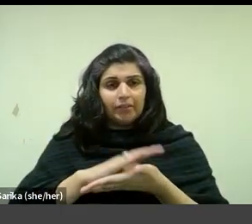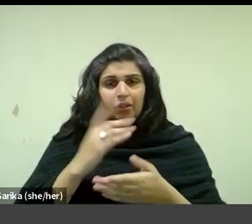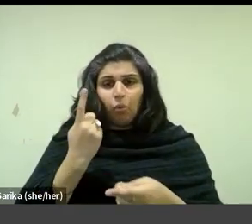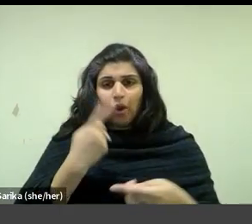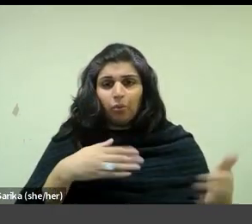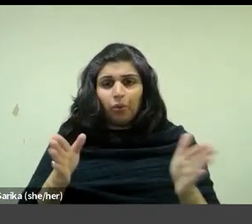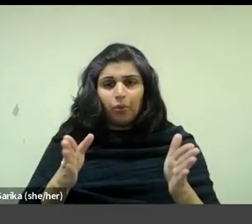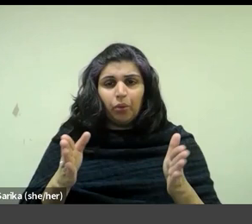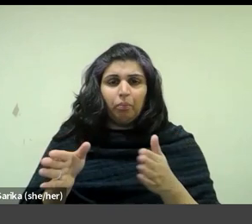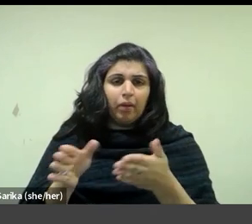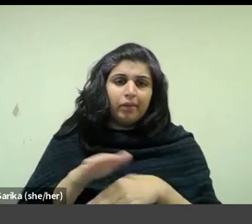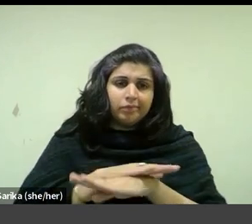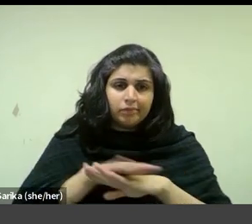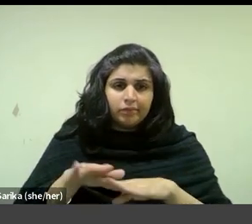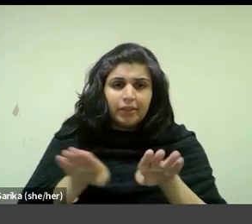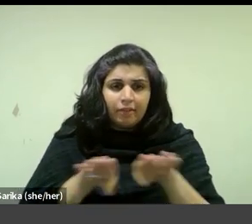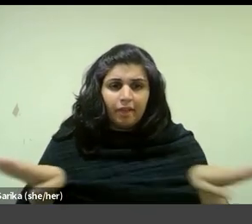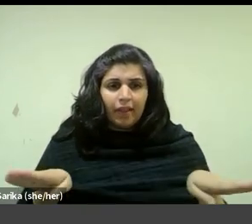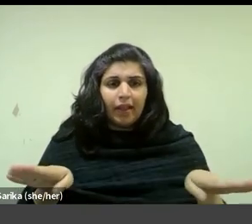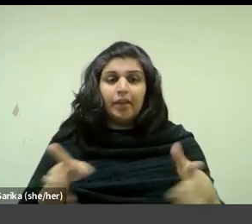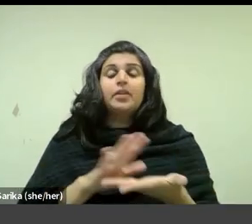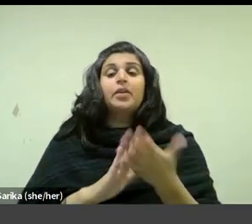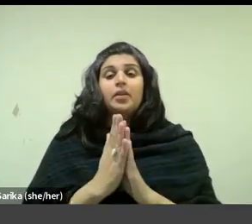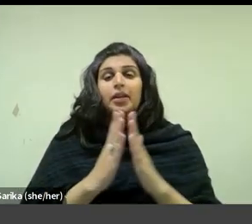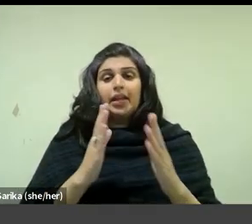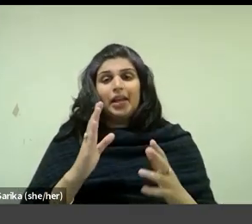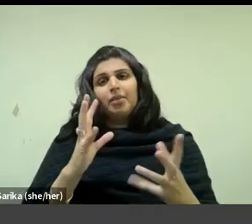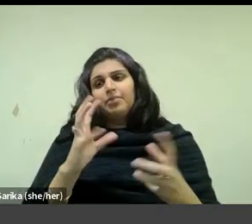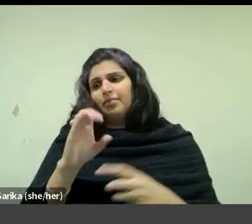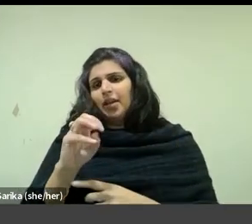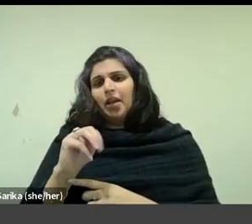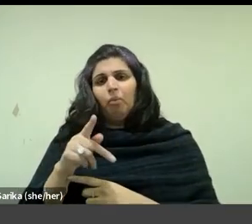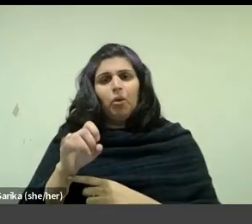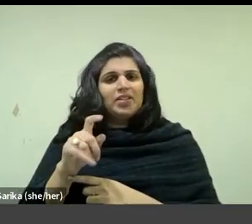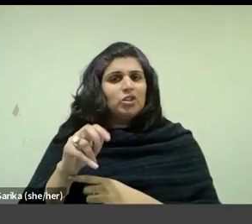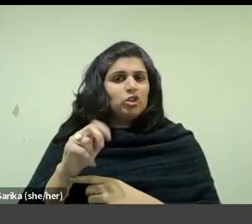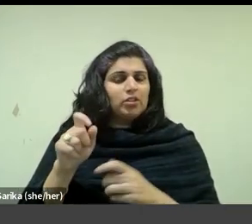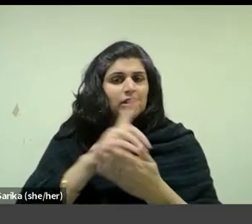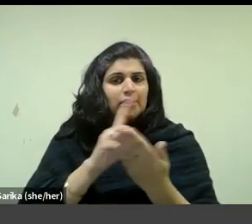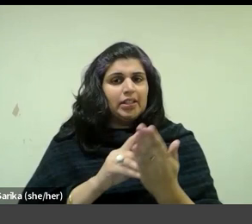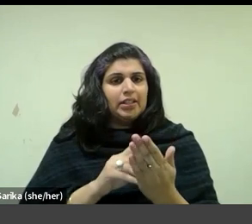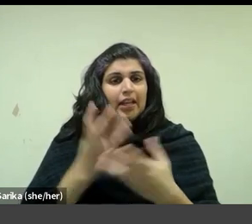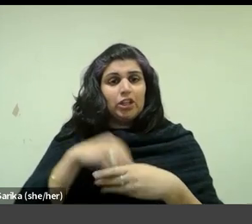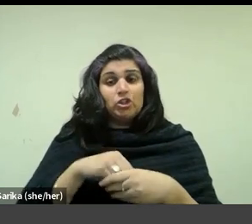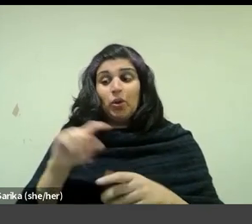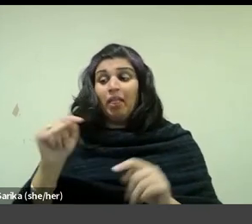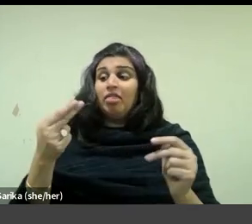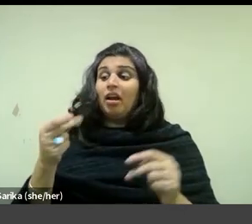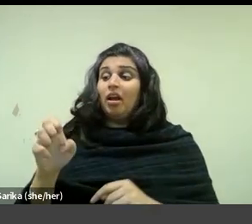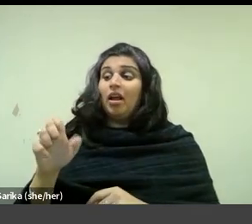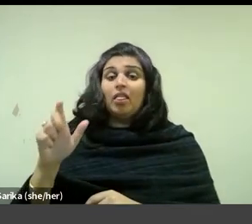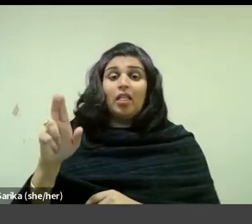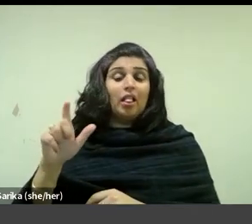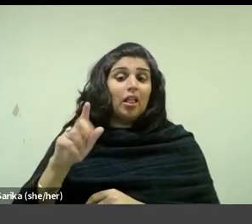And when it came to turn in the compositional design for the lullaby into the painting itself, Vuillard